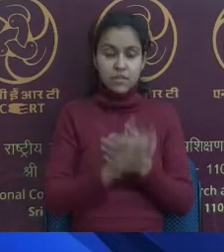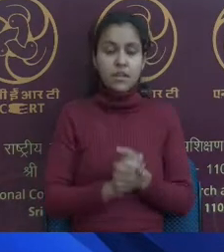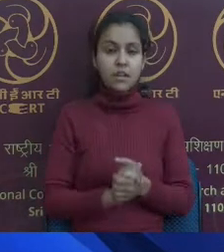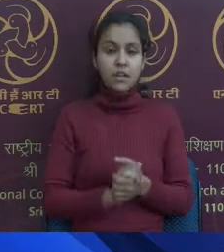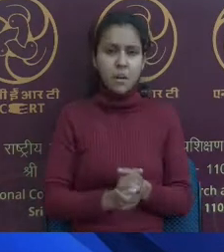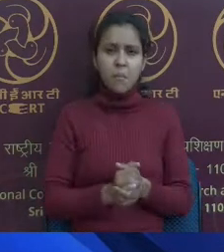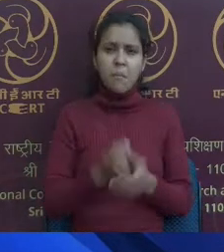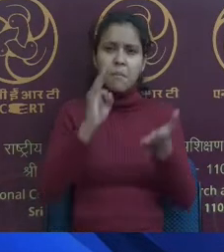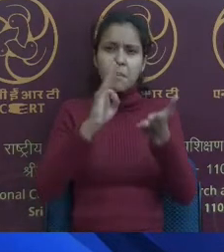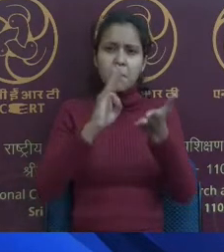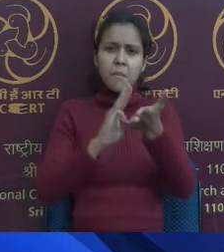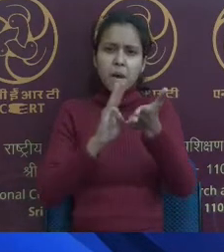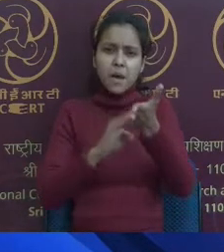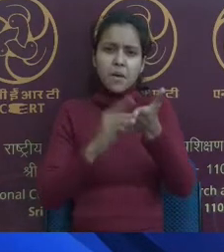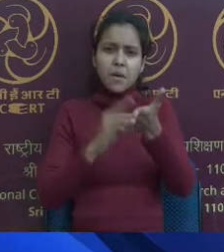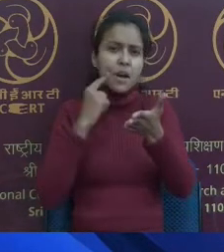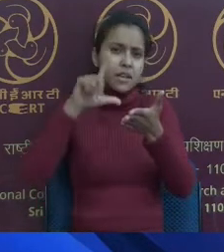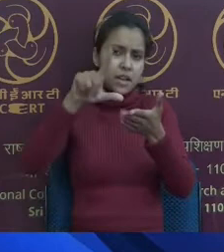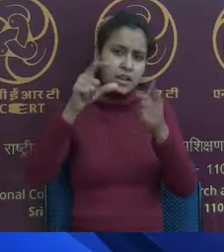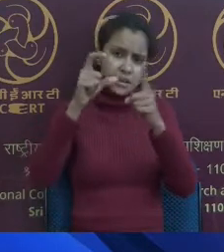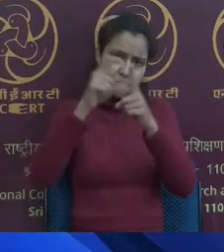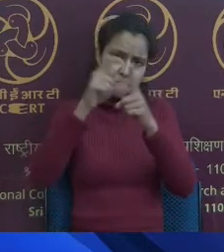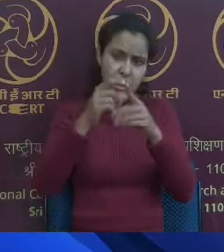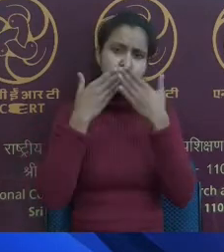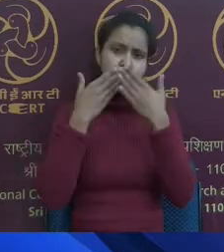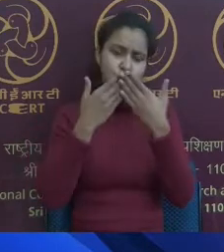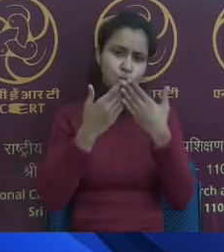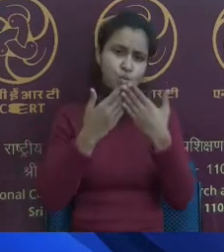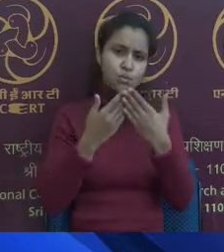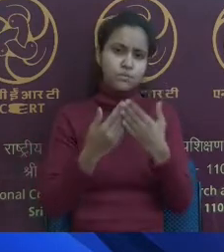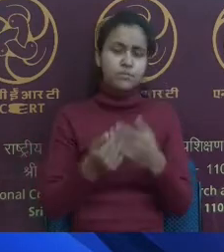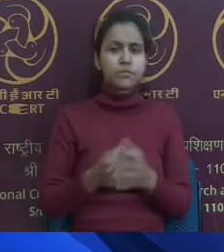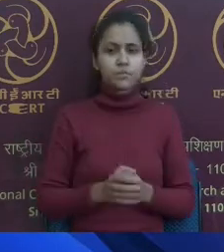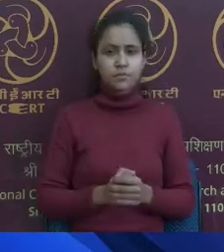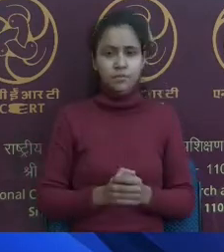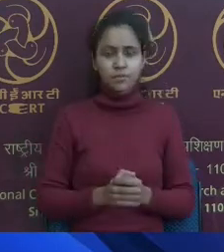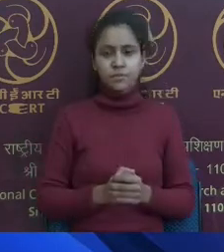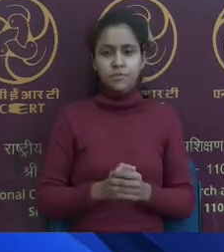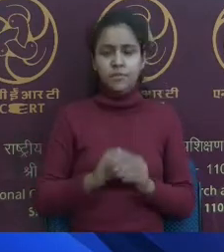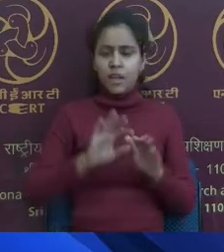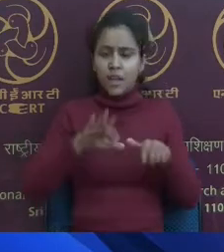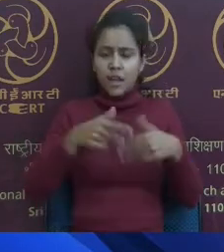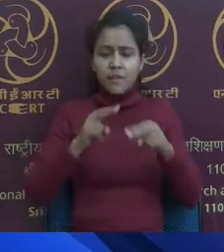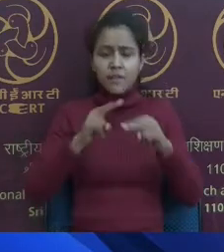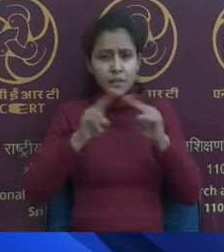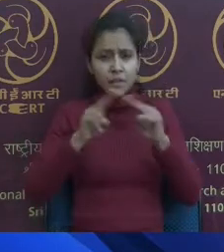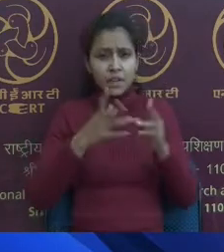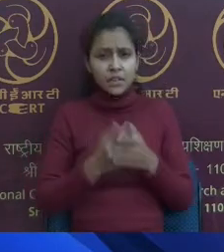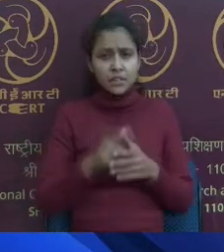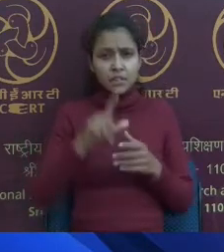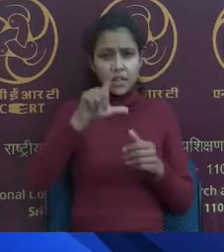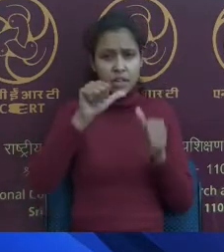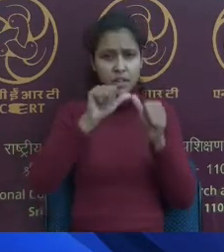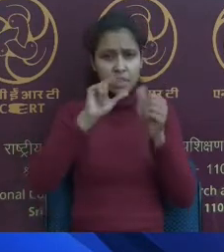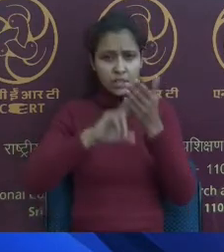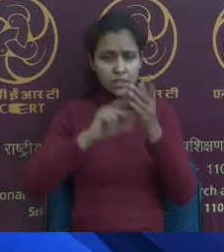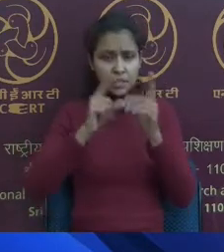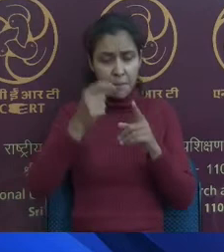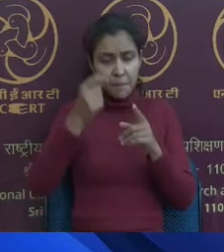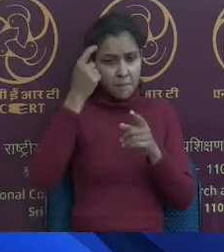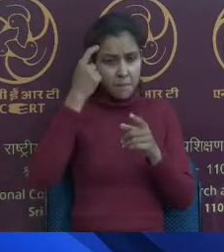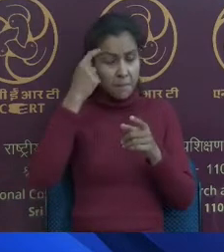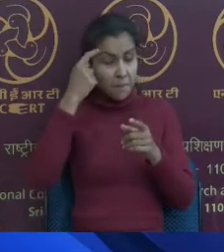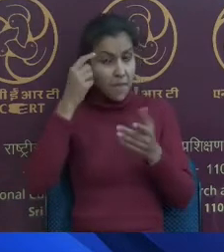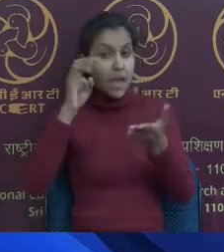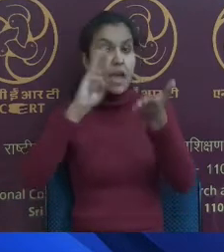me to shift around seven different schools and finally landed up in a mental hospital in Keel Park